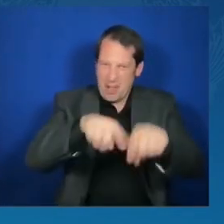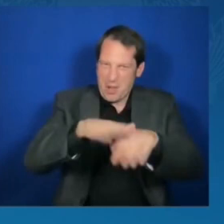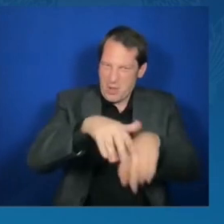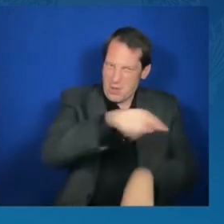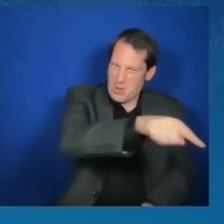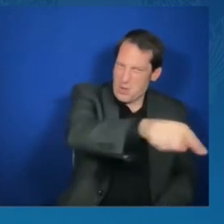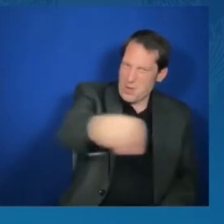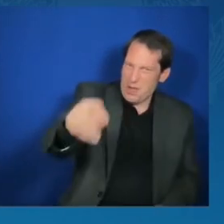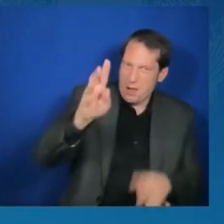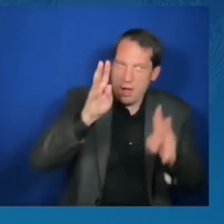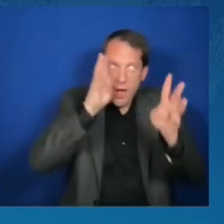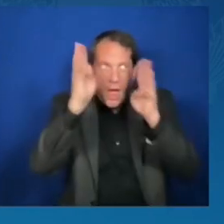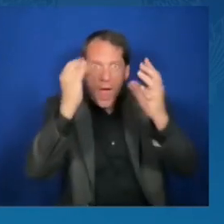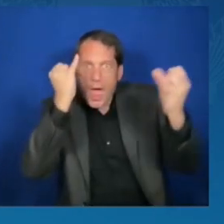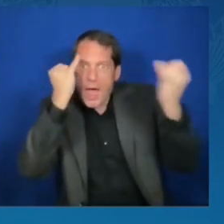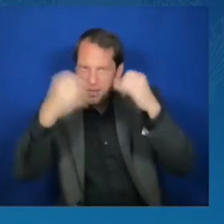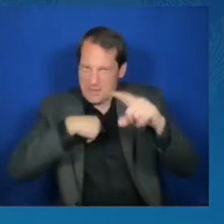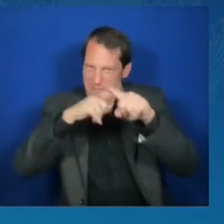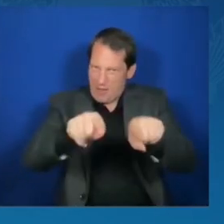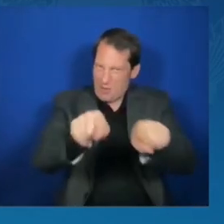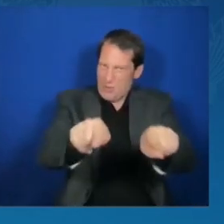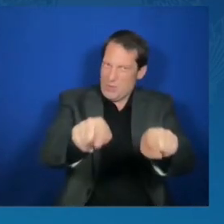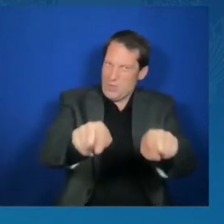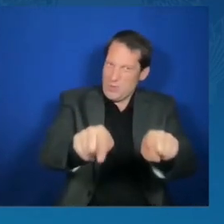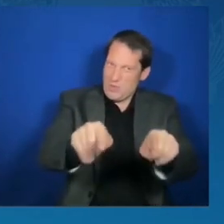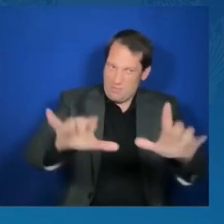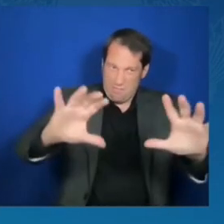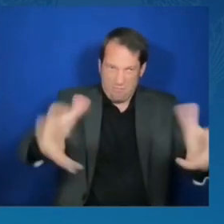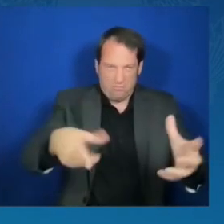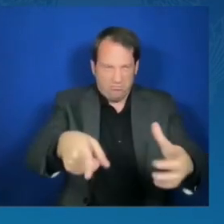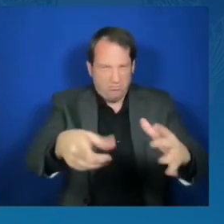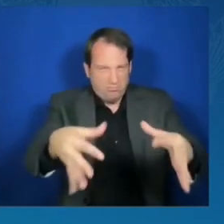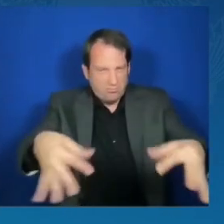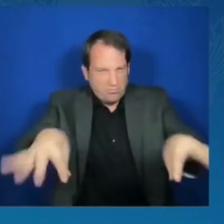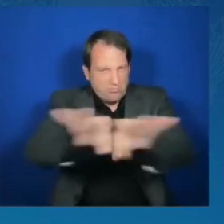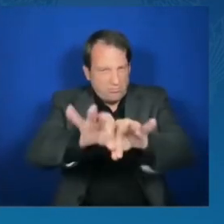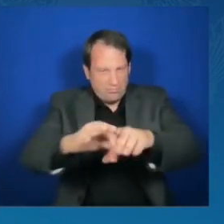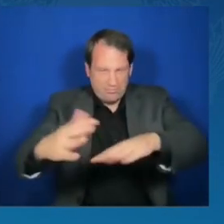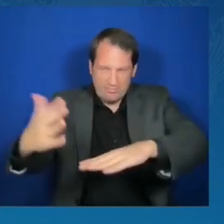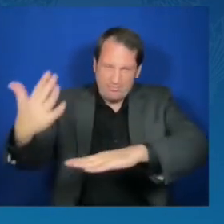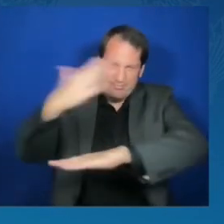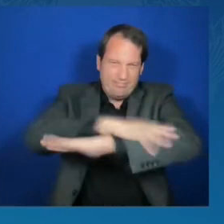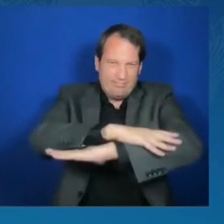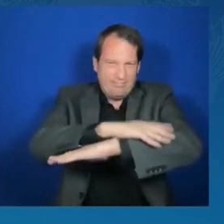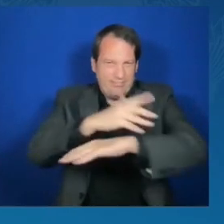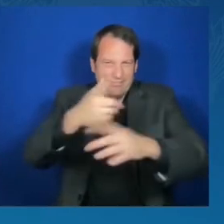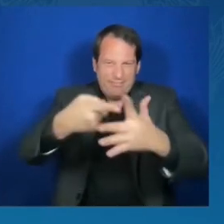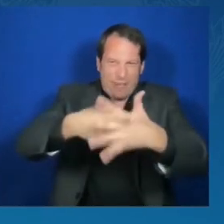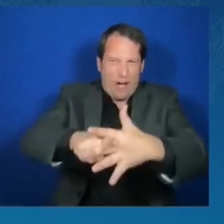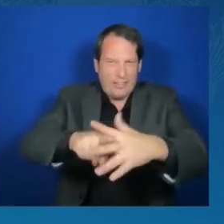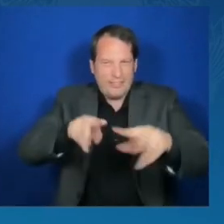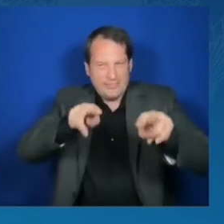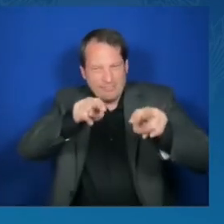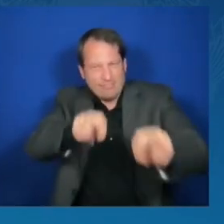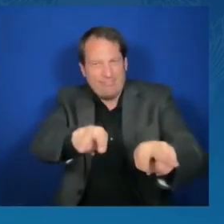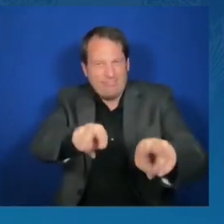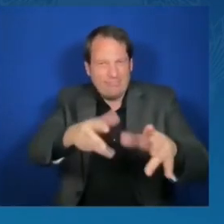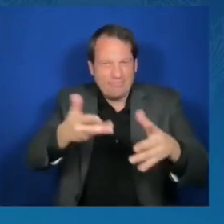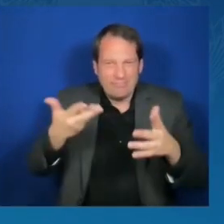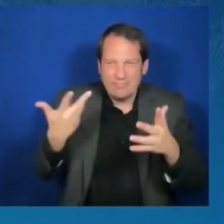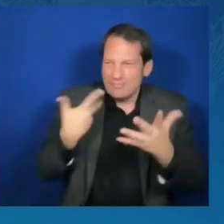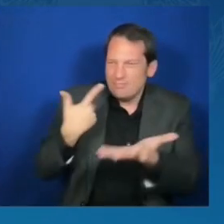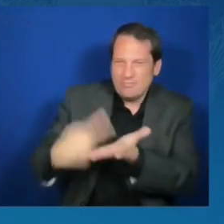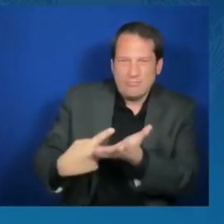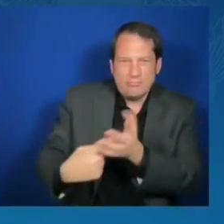and a bridge to strengthen connections between the United States and the African diaspora. And that's especially true as we continue to deliver